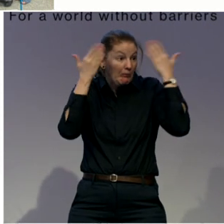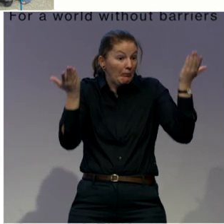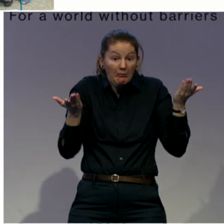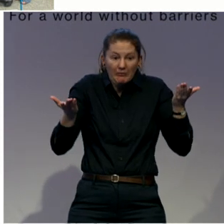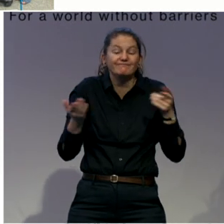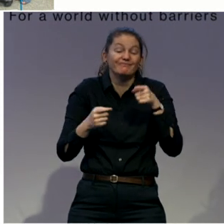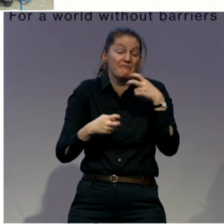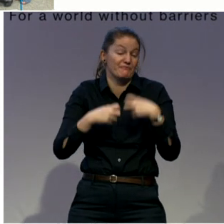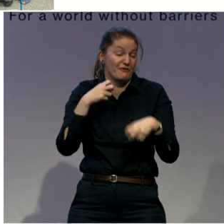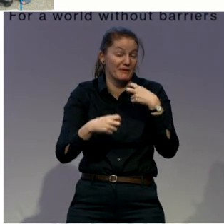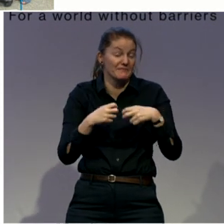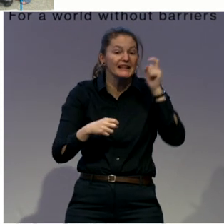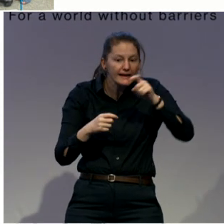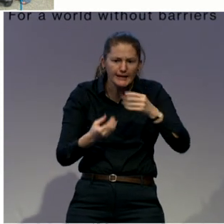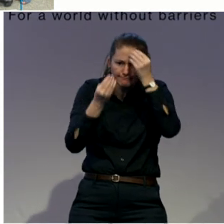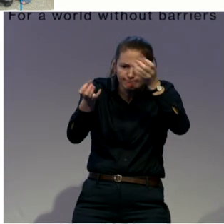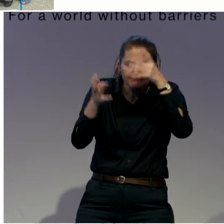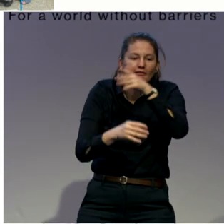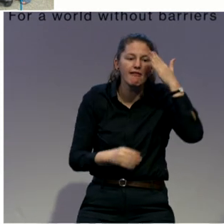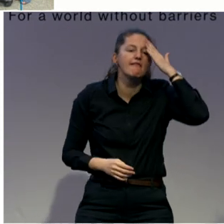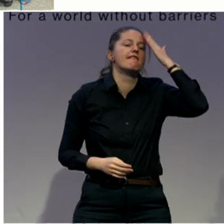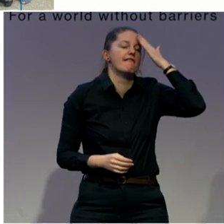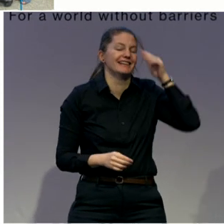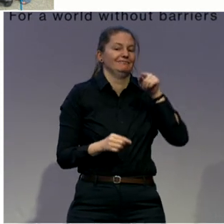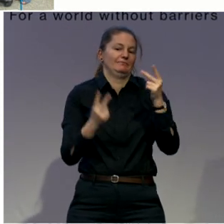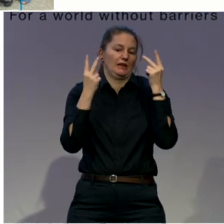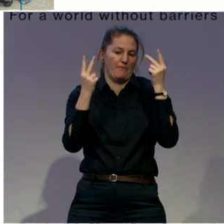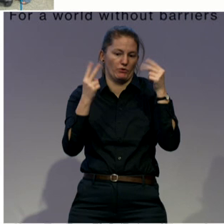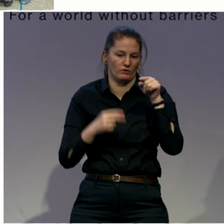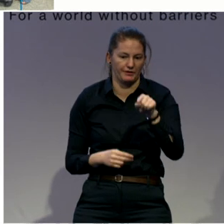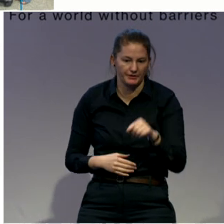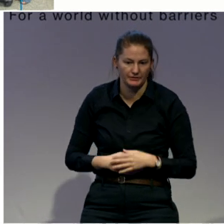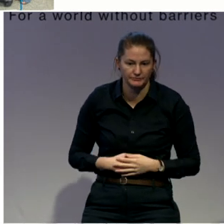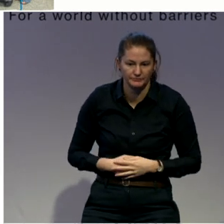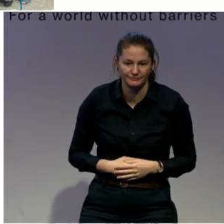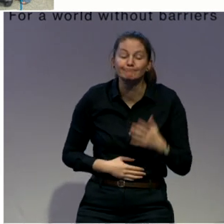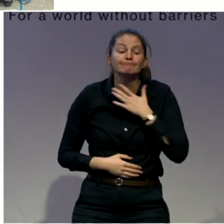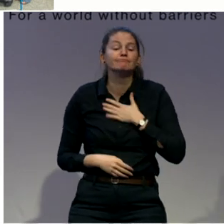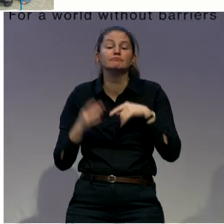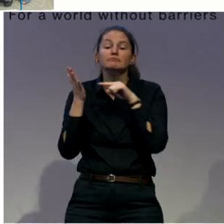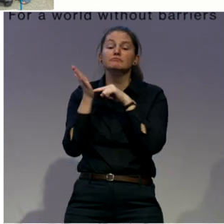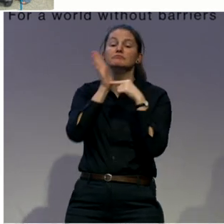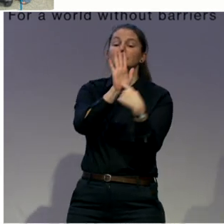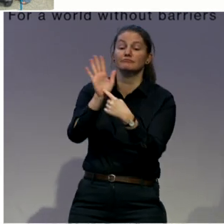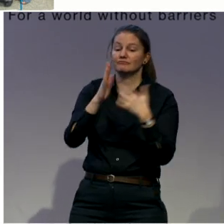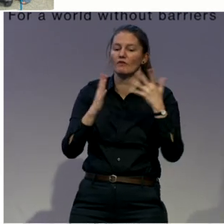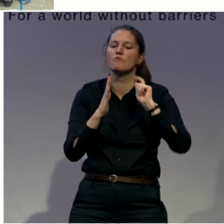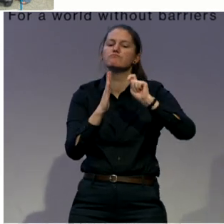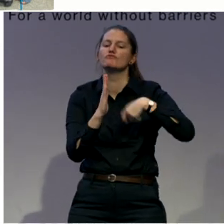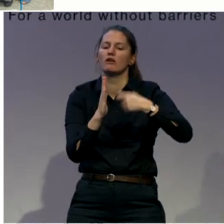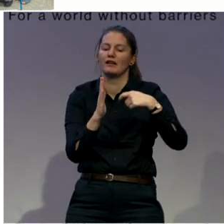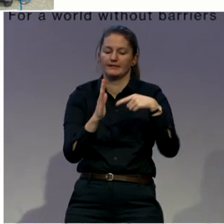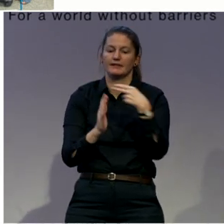But what I really want to talk to you about is Pathways to Justice, which is one of the project awardees this year, and we're so